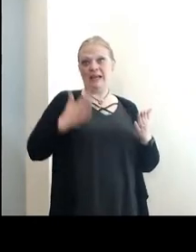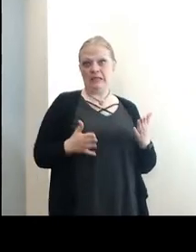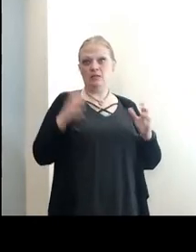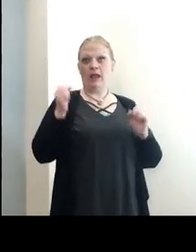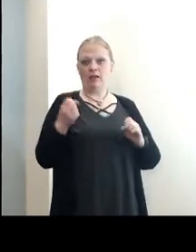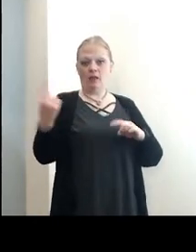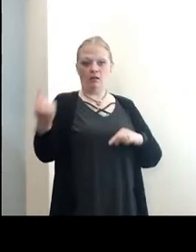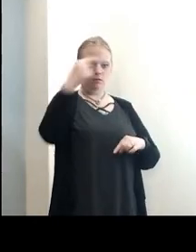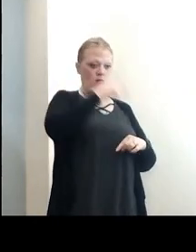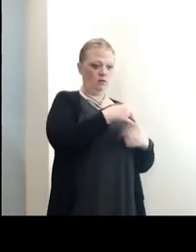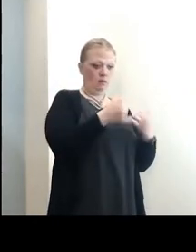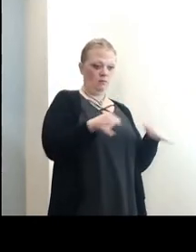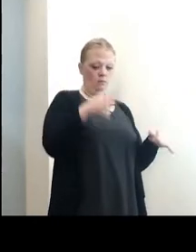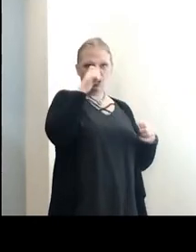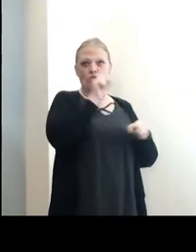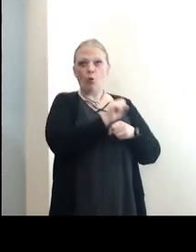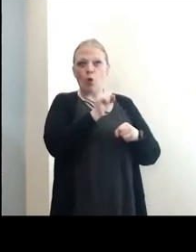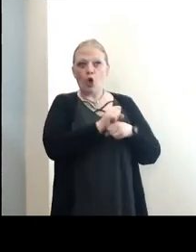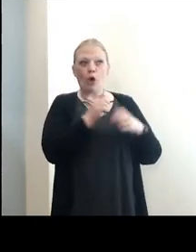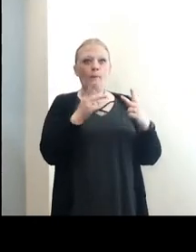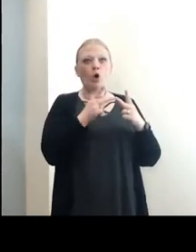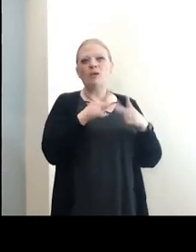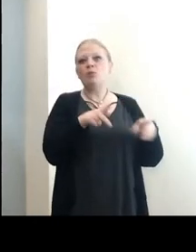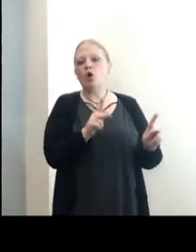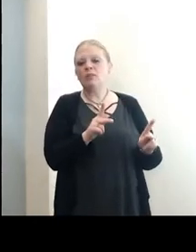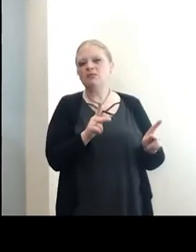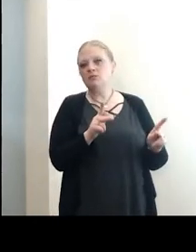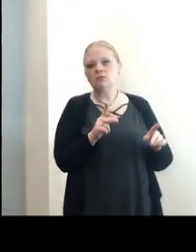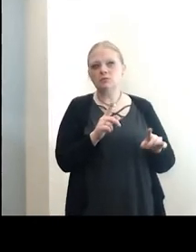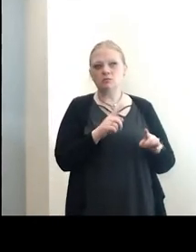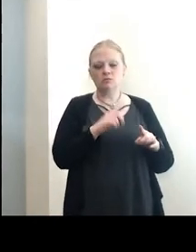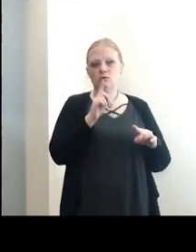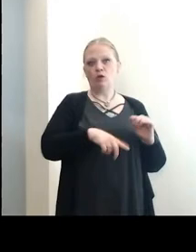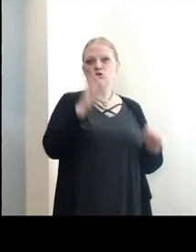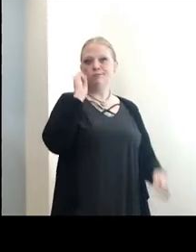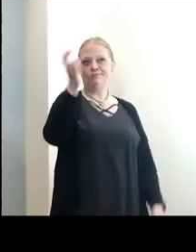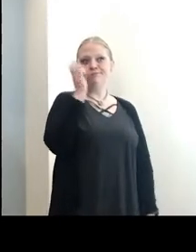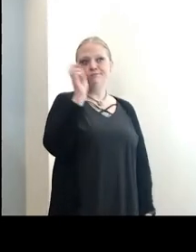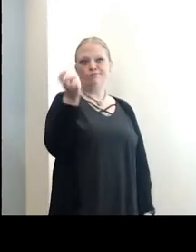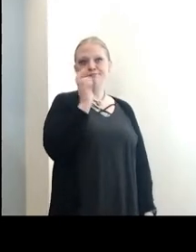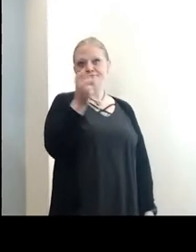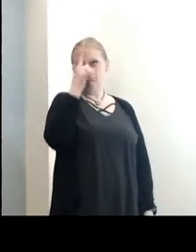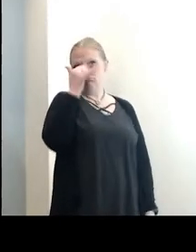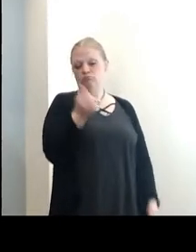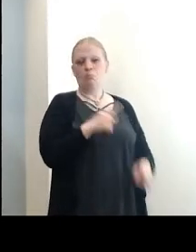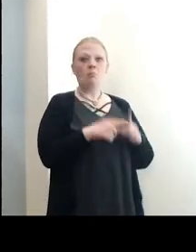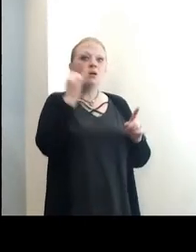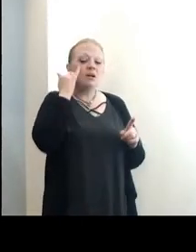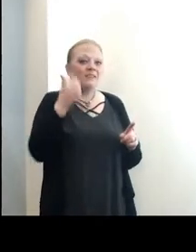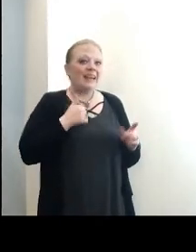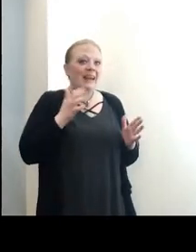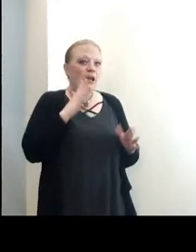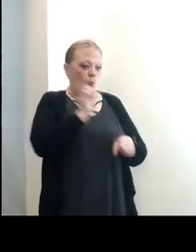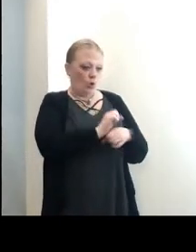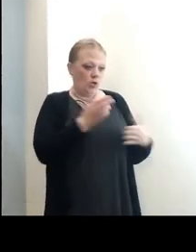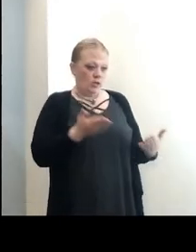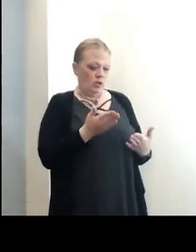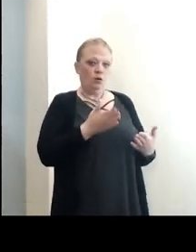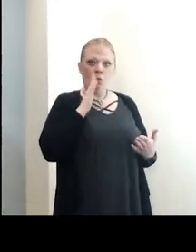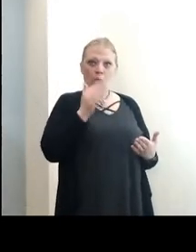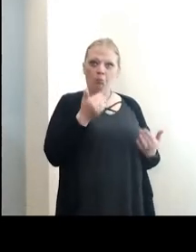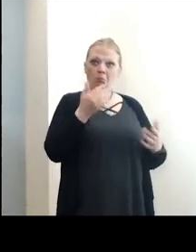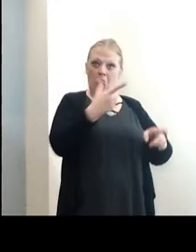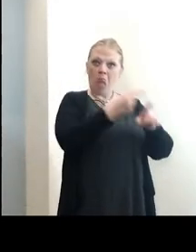come across the border due to work permits or the like. You just can't travel across the border. But if a Canadian works in the United States, we will vaccinate them.